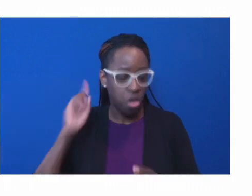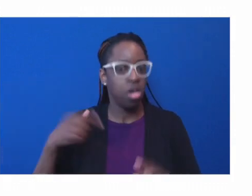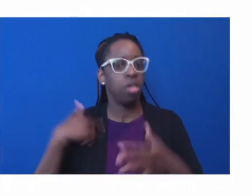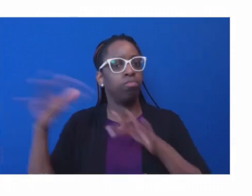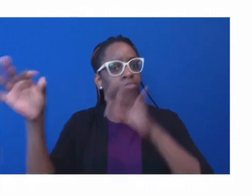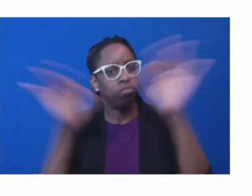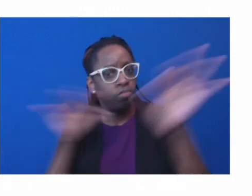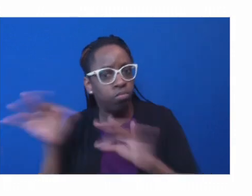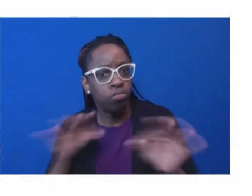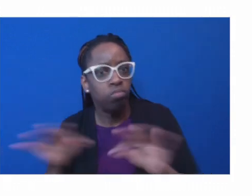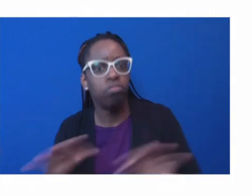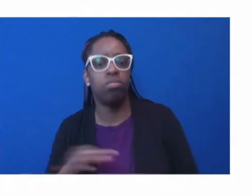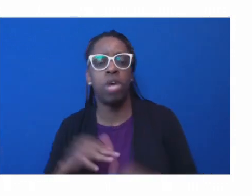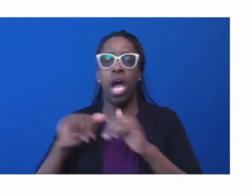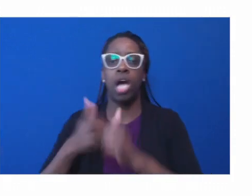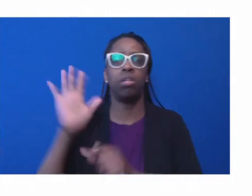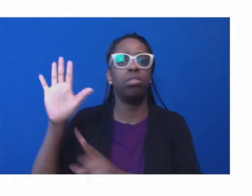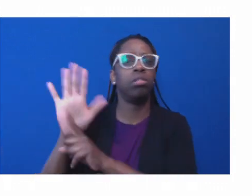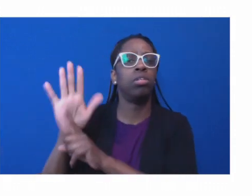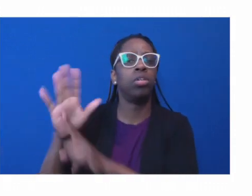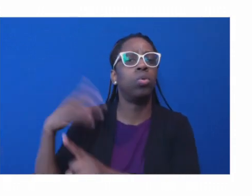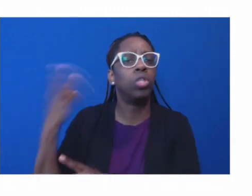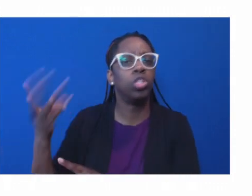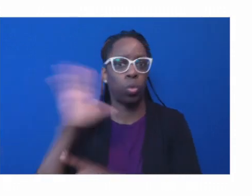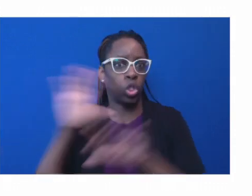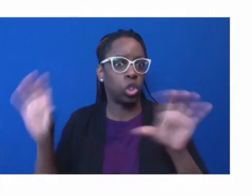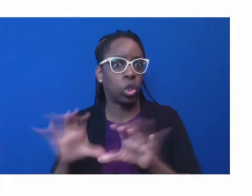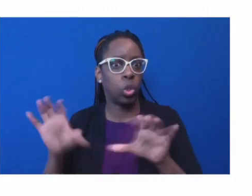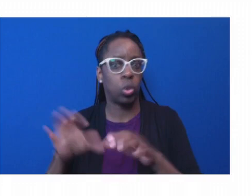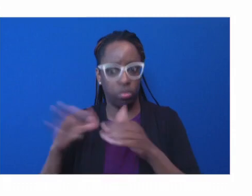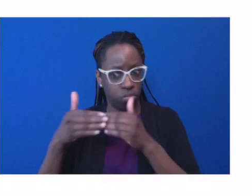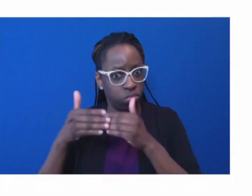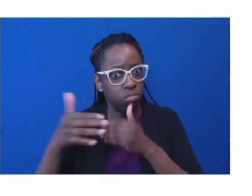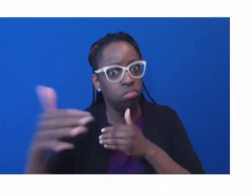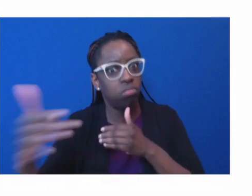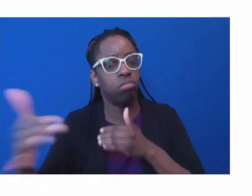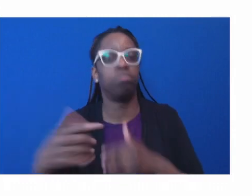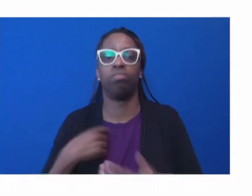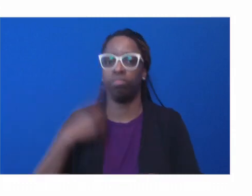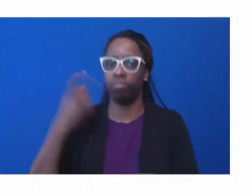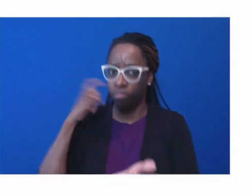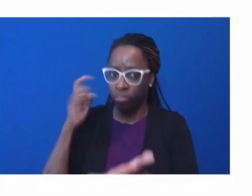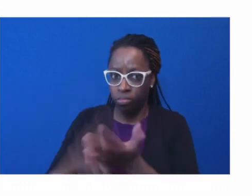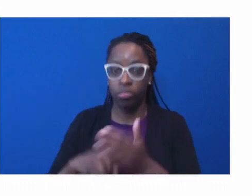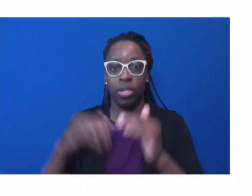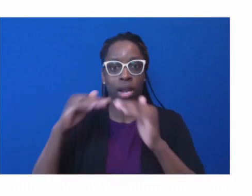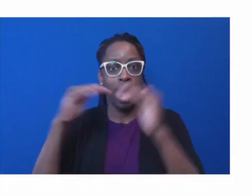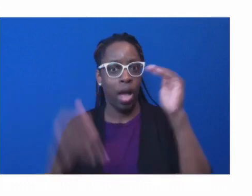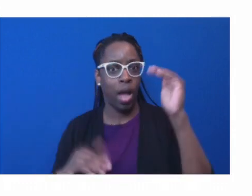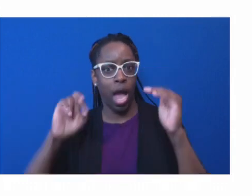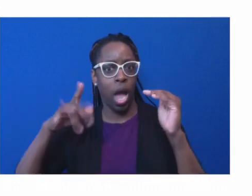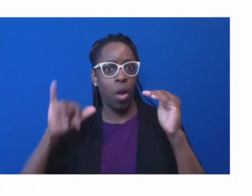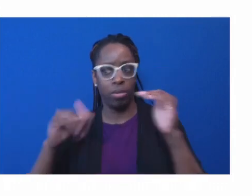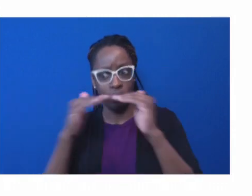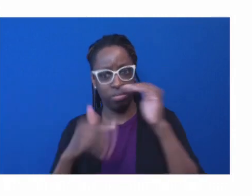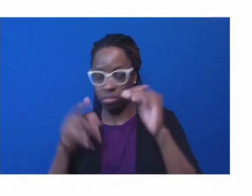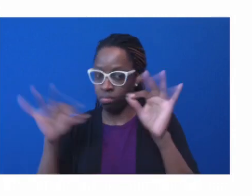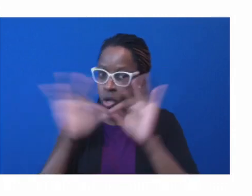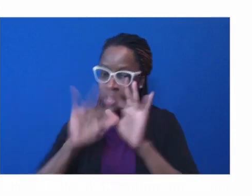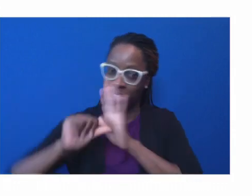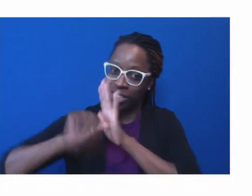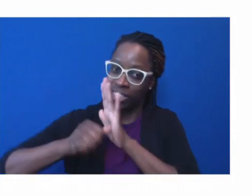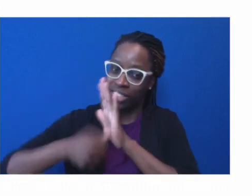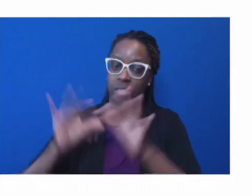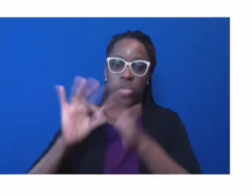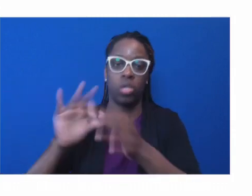equity, equity, equity, in addition to innovation and engagement is an absolutely important key piece of the